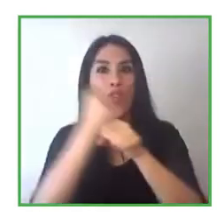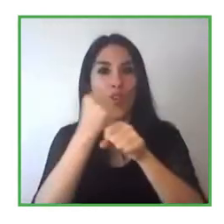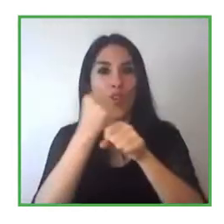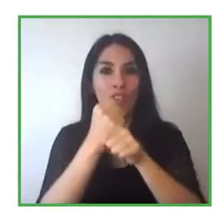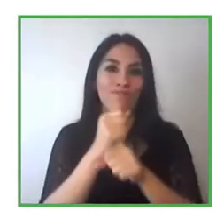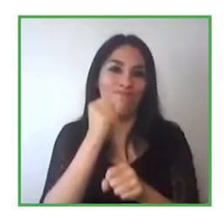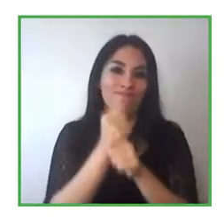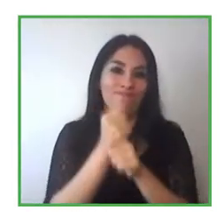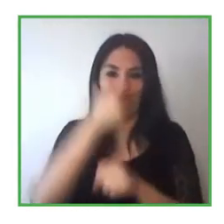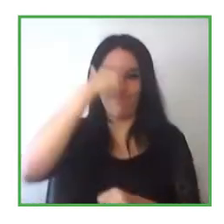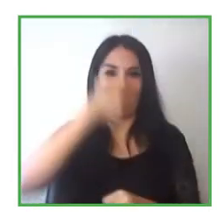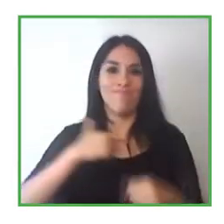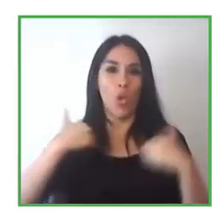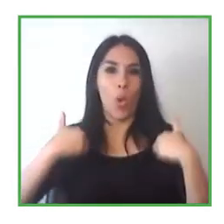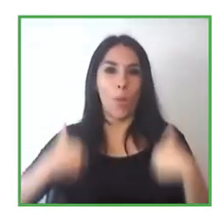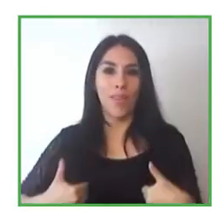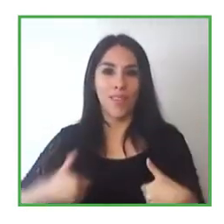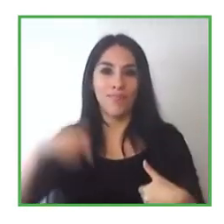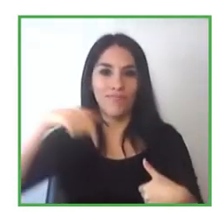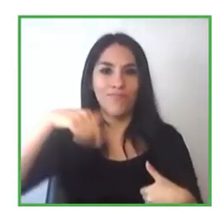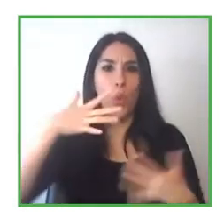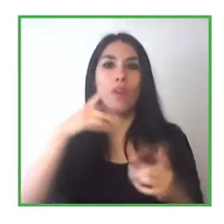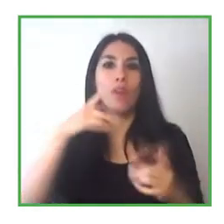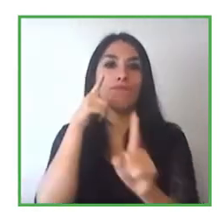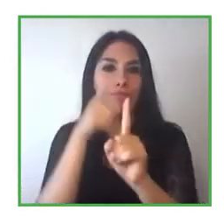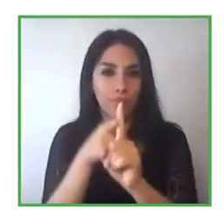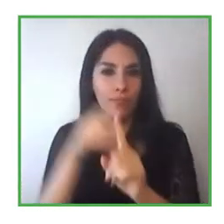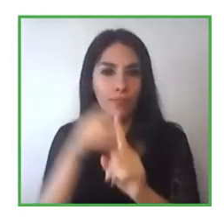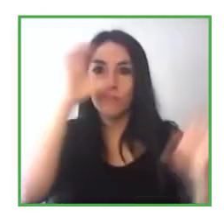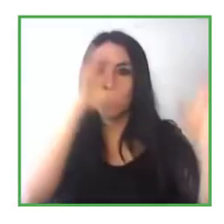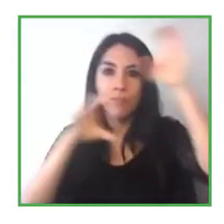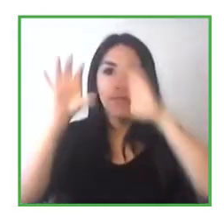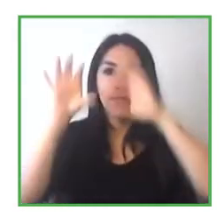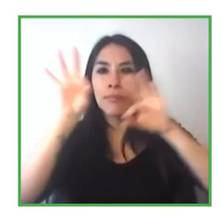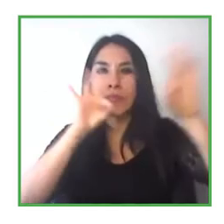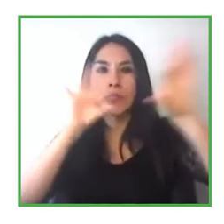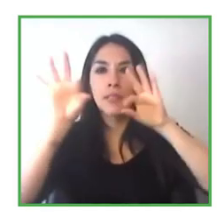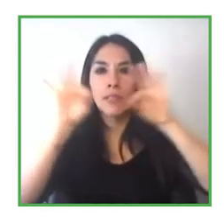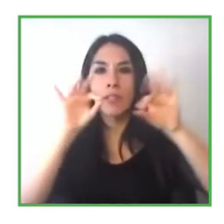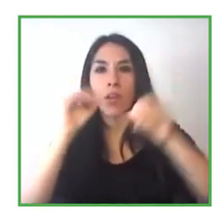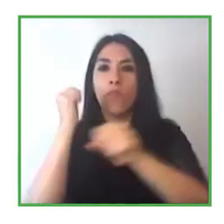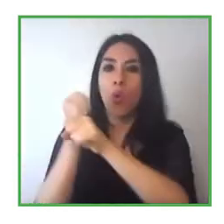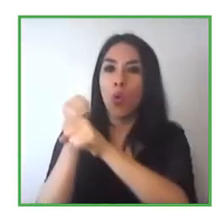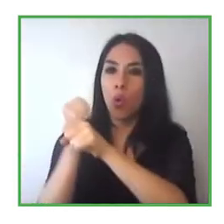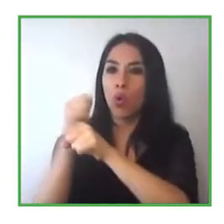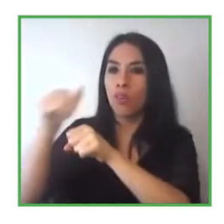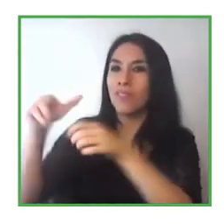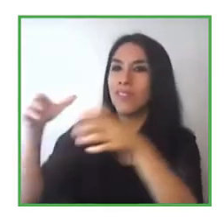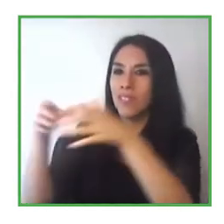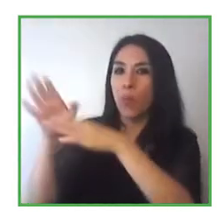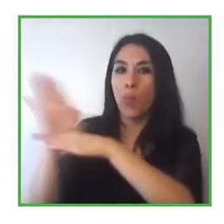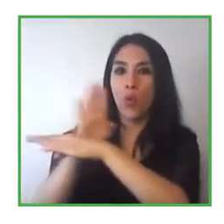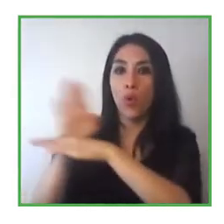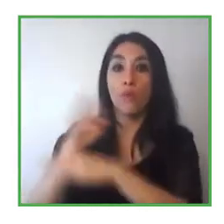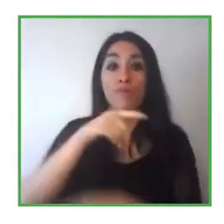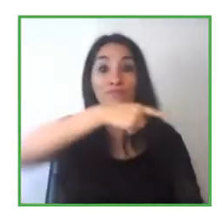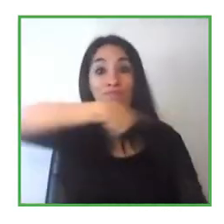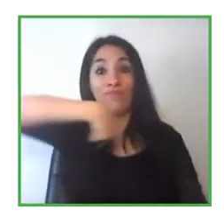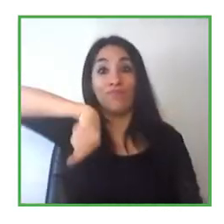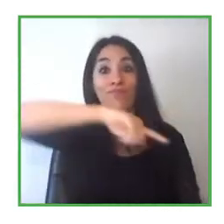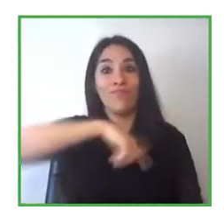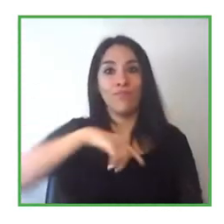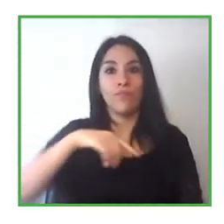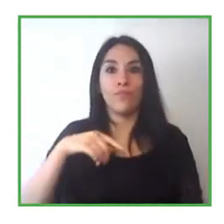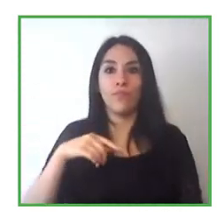is to cover the different positions where positions that are available so this human resources